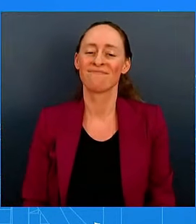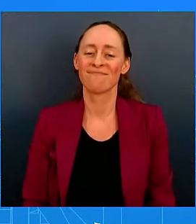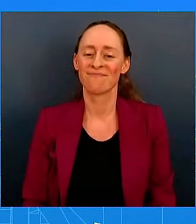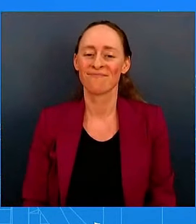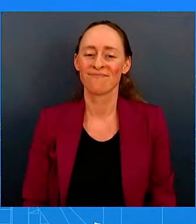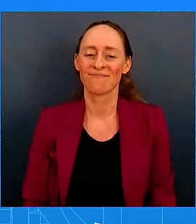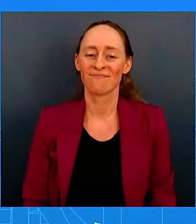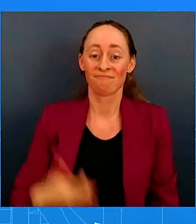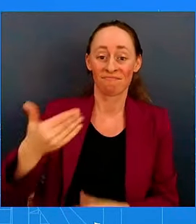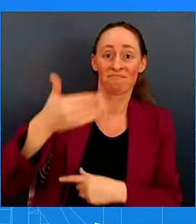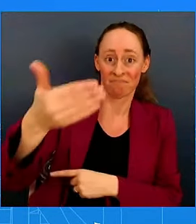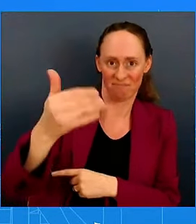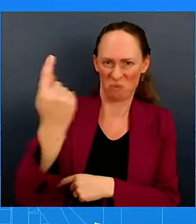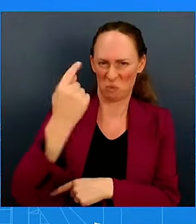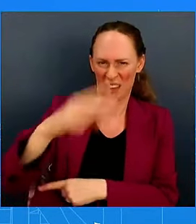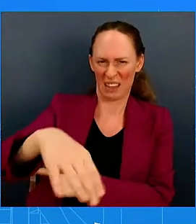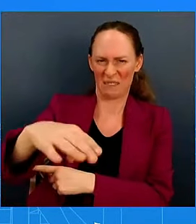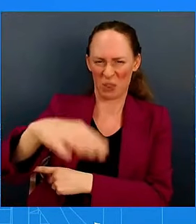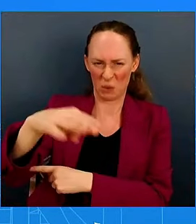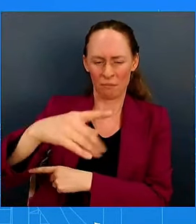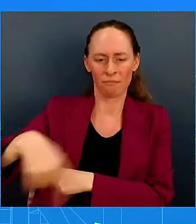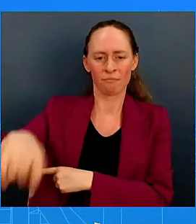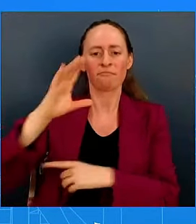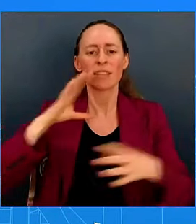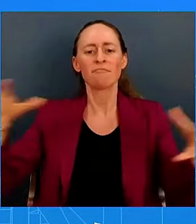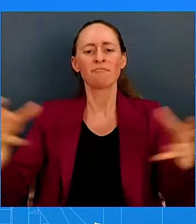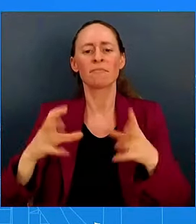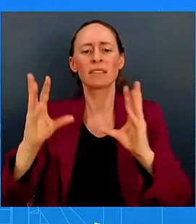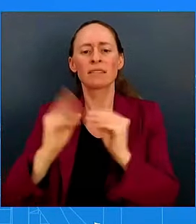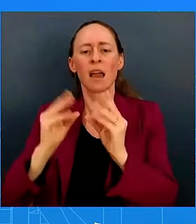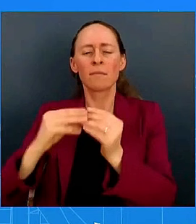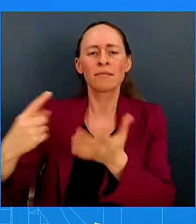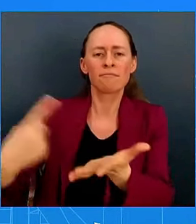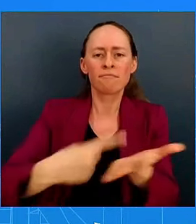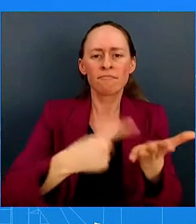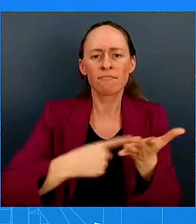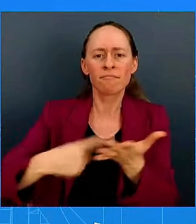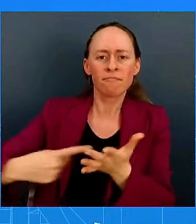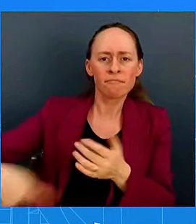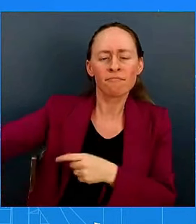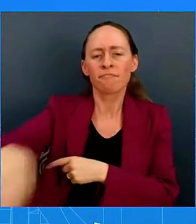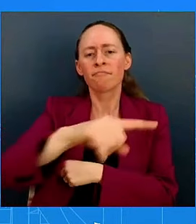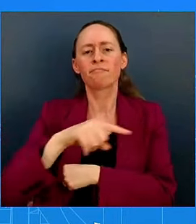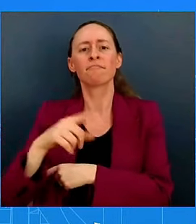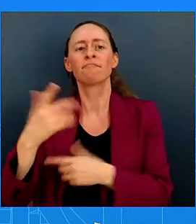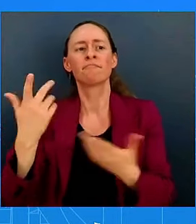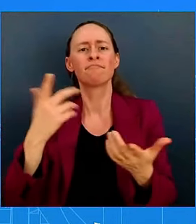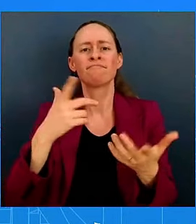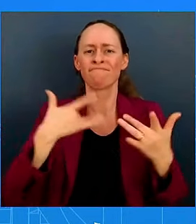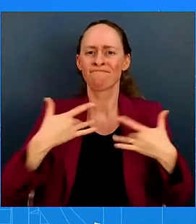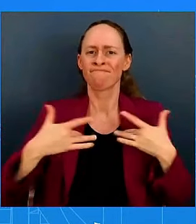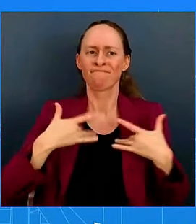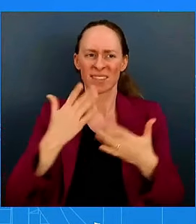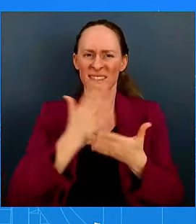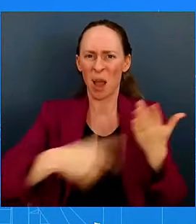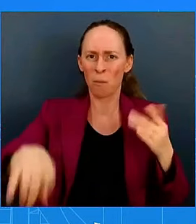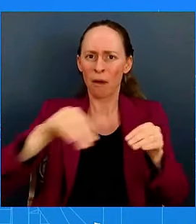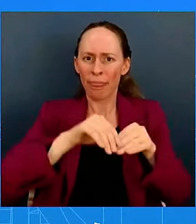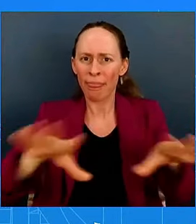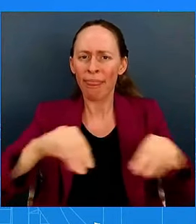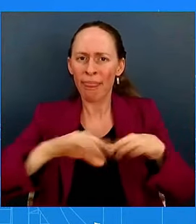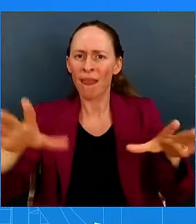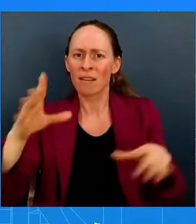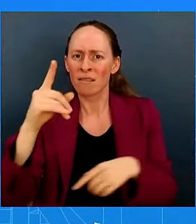Coalition to Address Synthetic Drug Threats. We established this coalition ourselves just last year to drive international action in order to